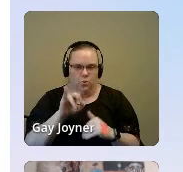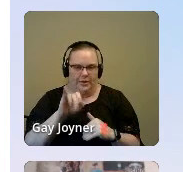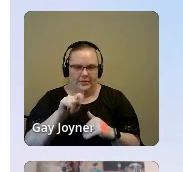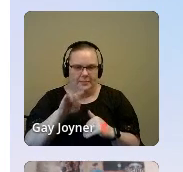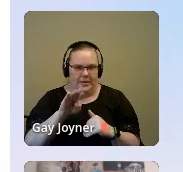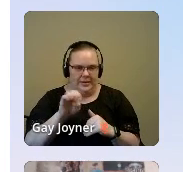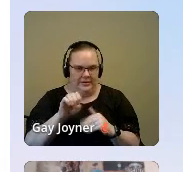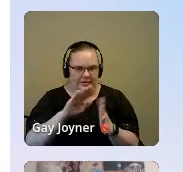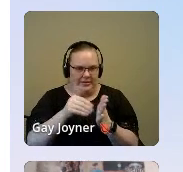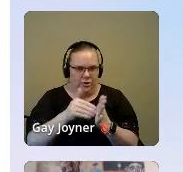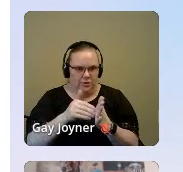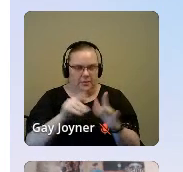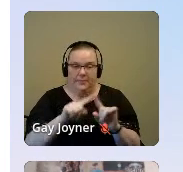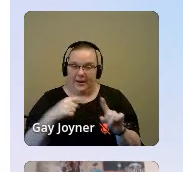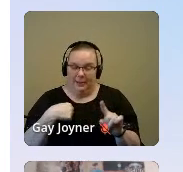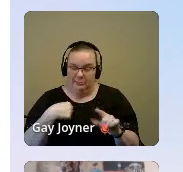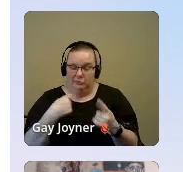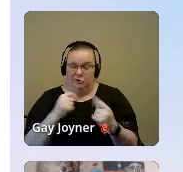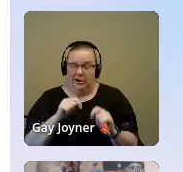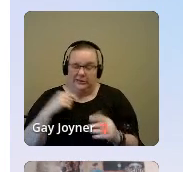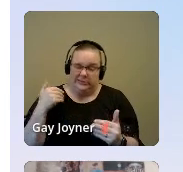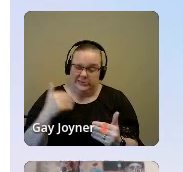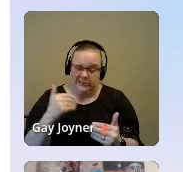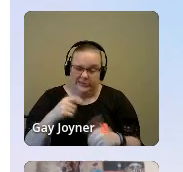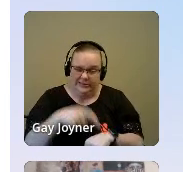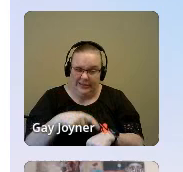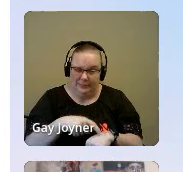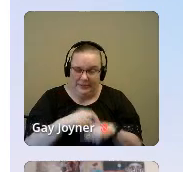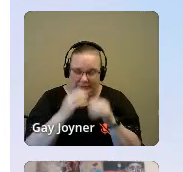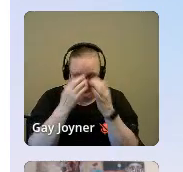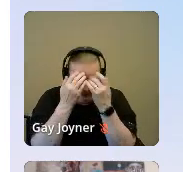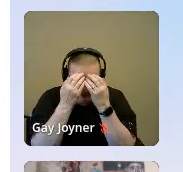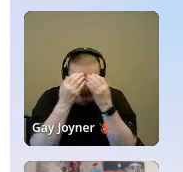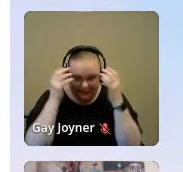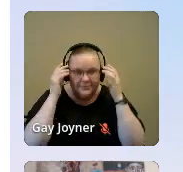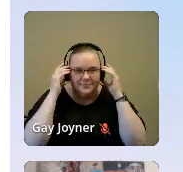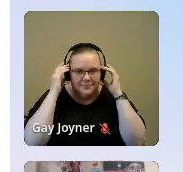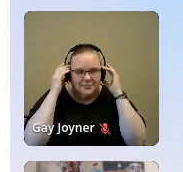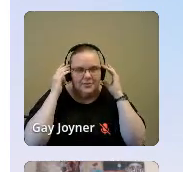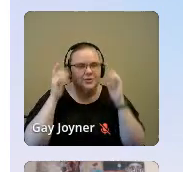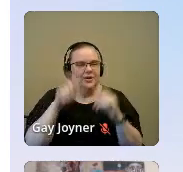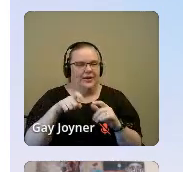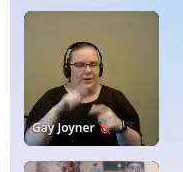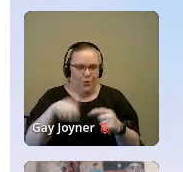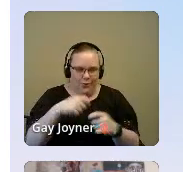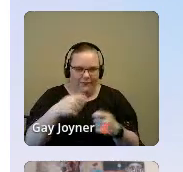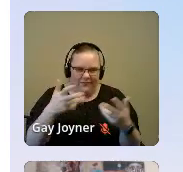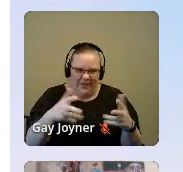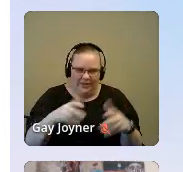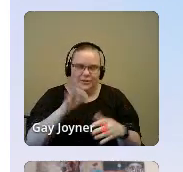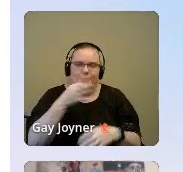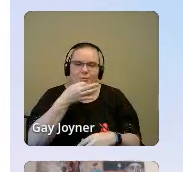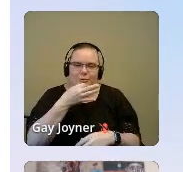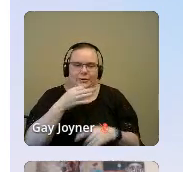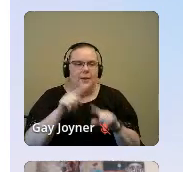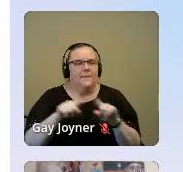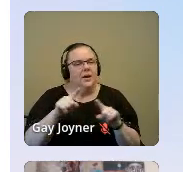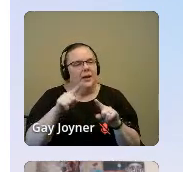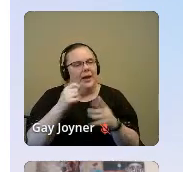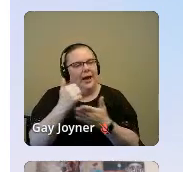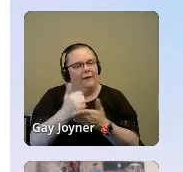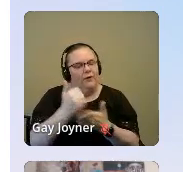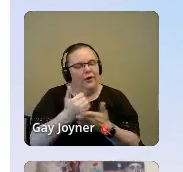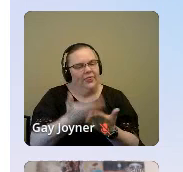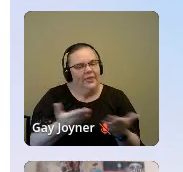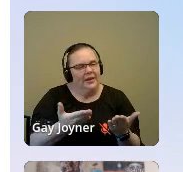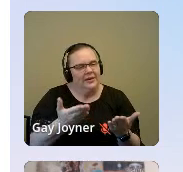All right, I'm getting the time, the timer note that I need to start wrap up, start wrapping up. So what are the helpful things people have